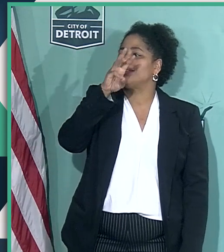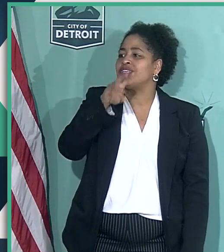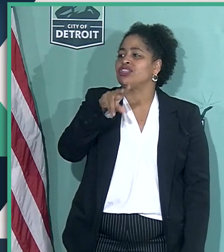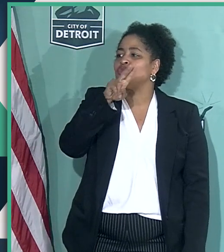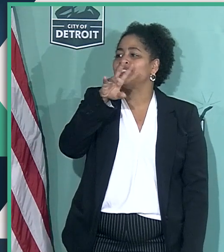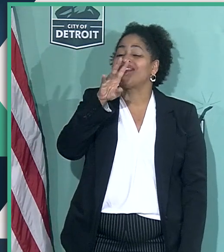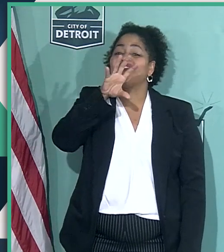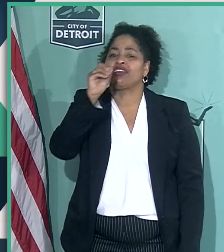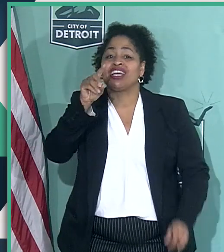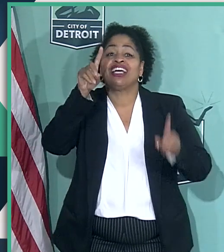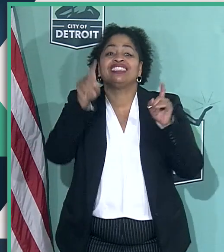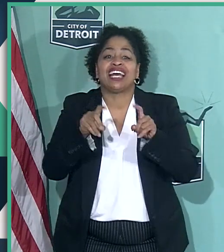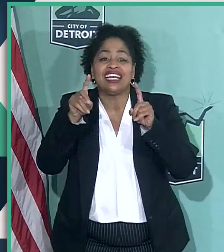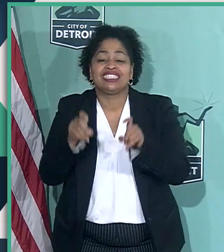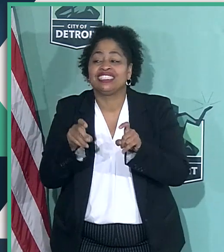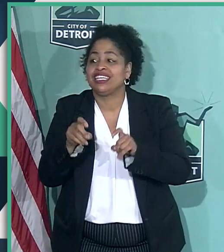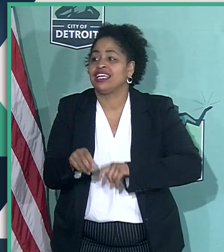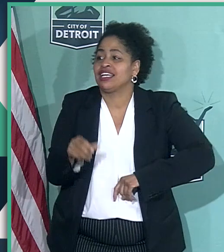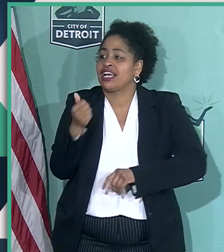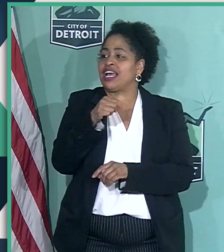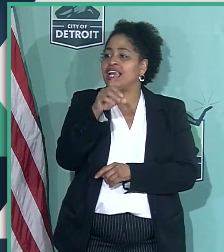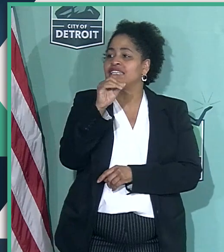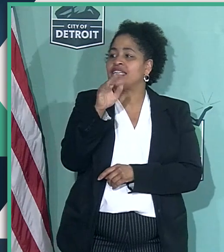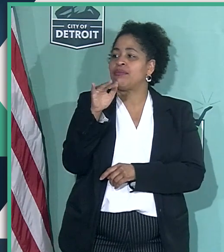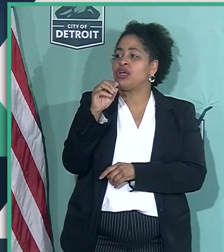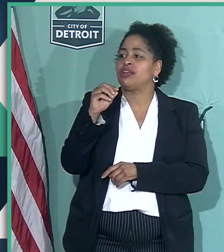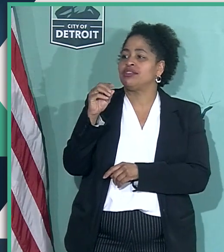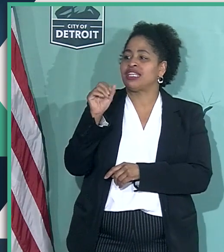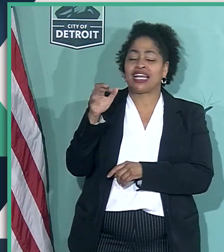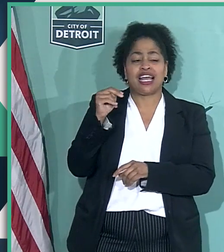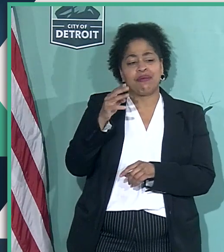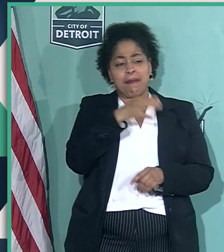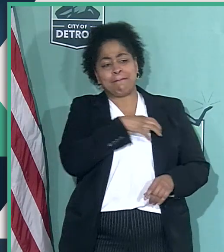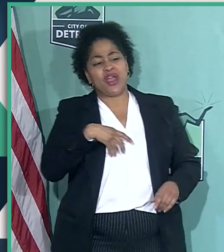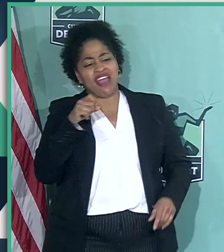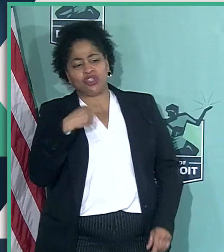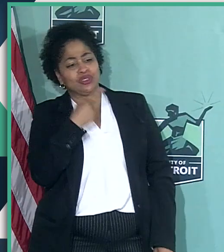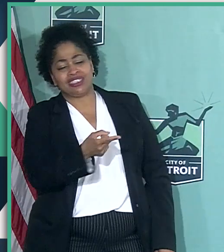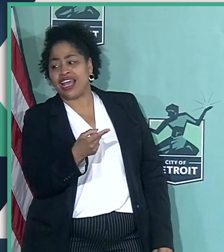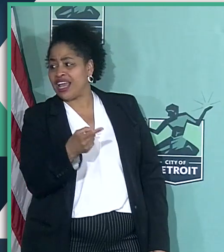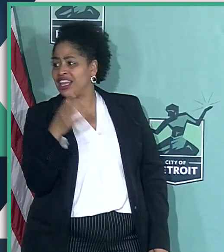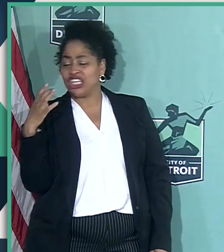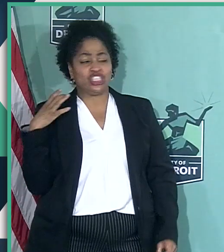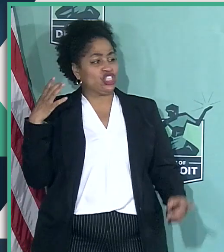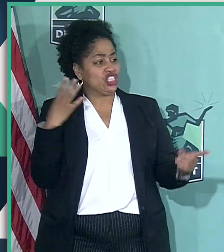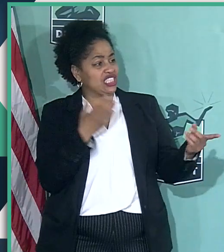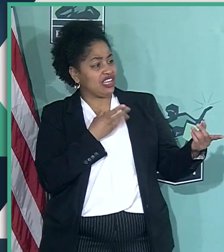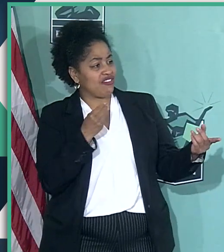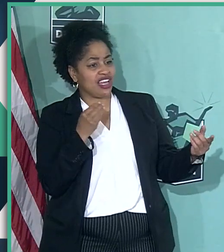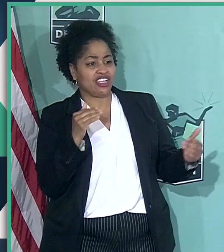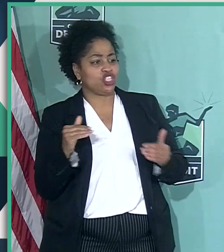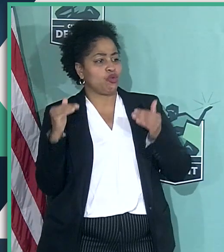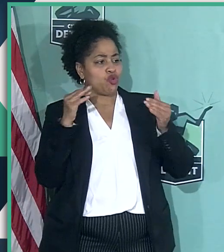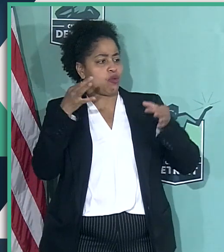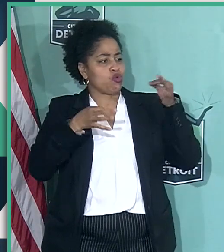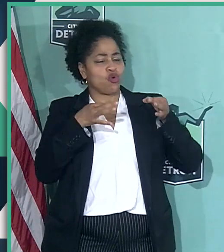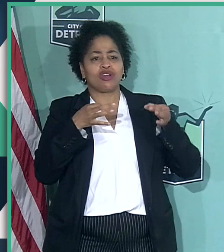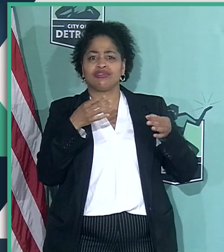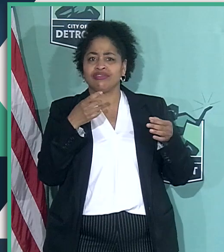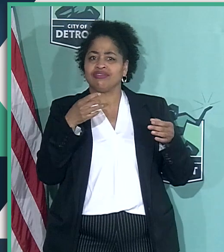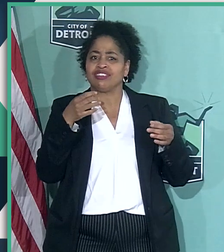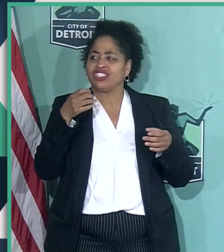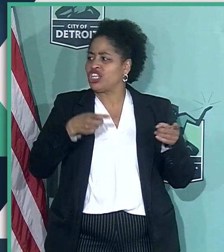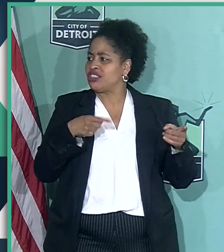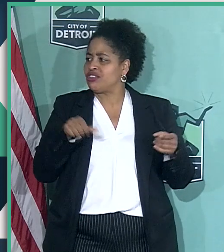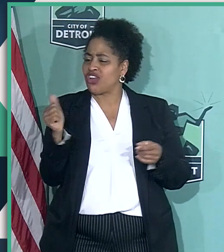Testing at DetroitINC.com. Mayor, I have to say this. The Chief and Supreme Court Justice, we're all cast tape.